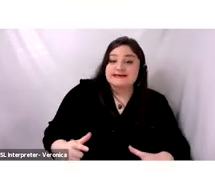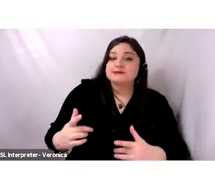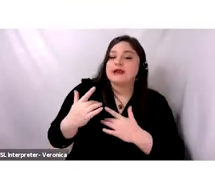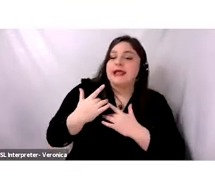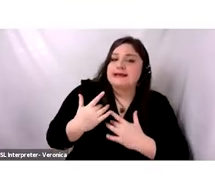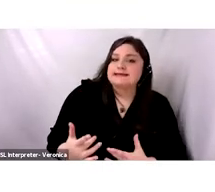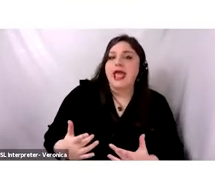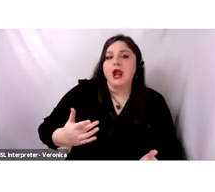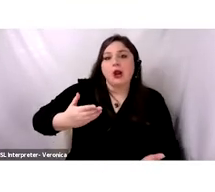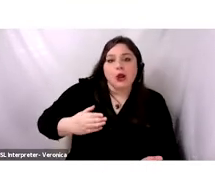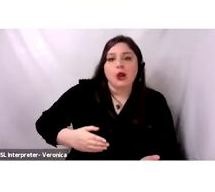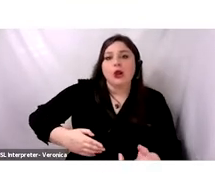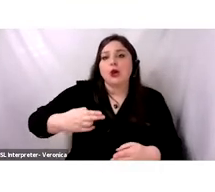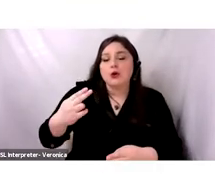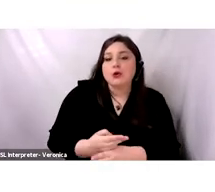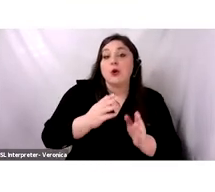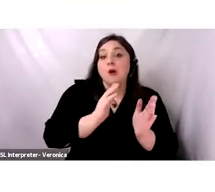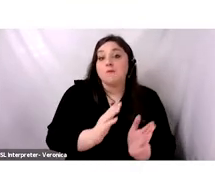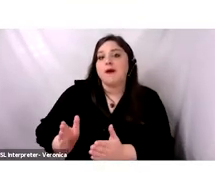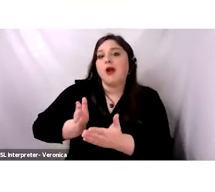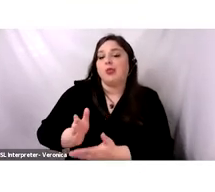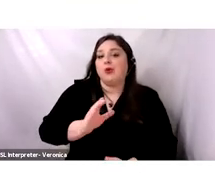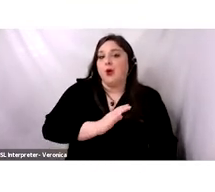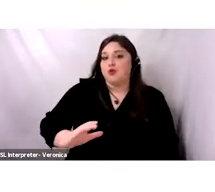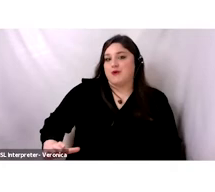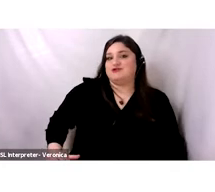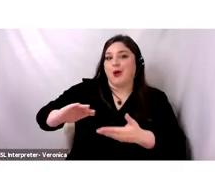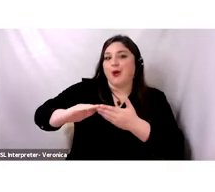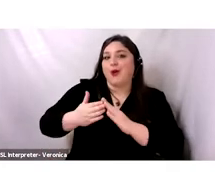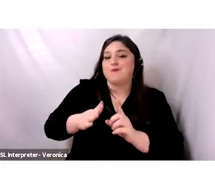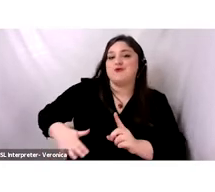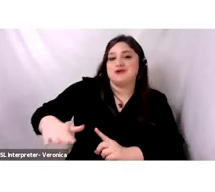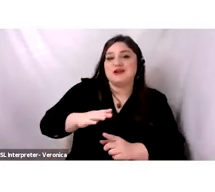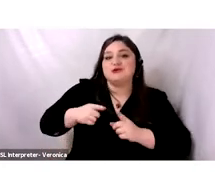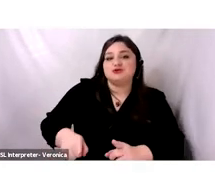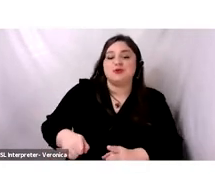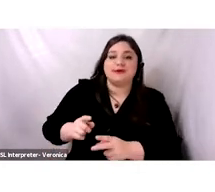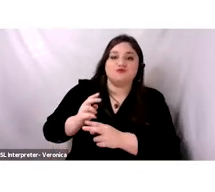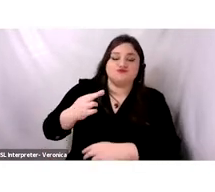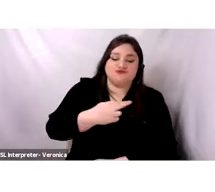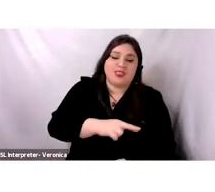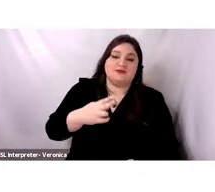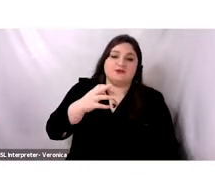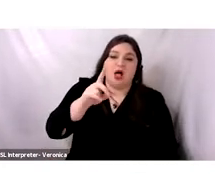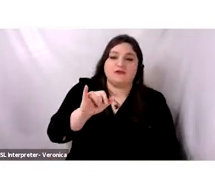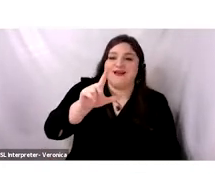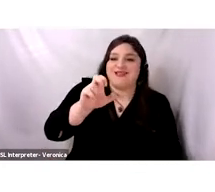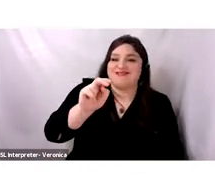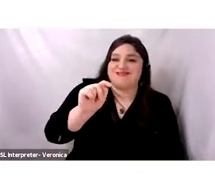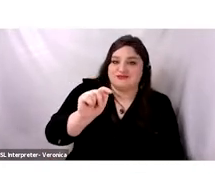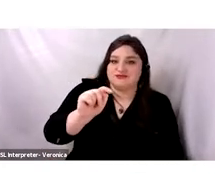prepared by the local Christian communities during Lent. Lent in the Middle East,